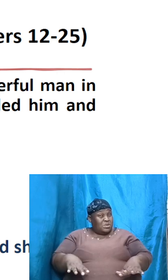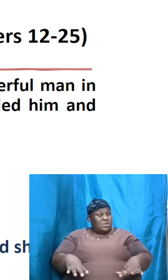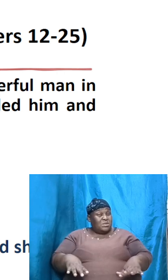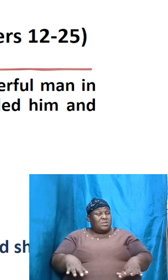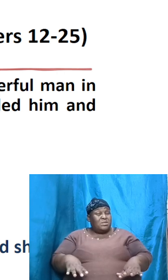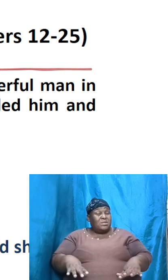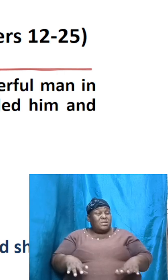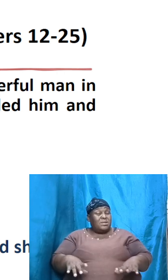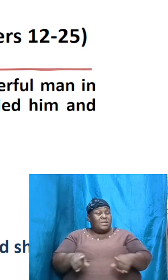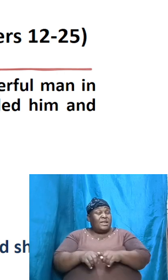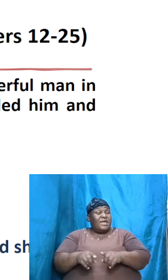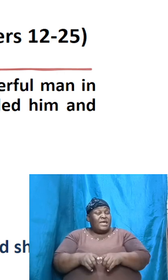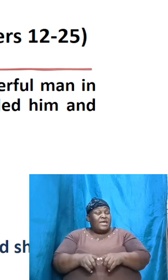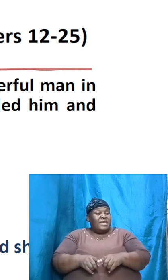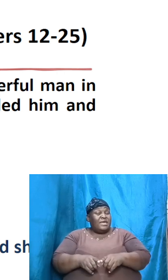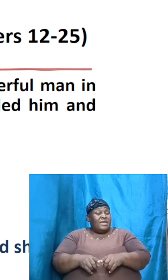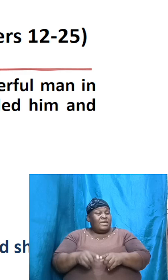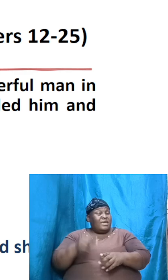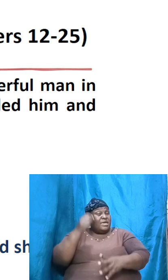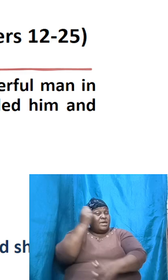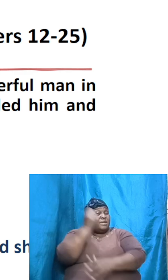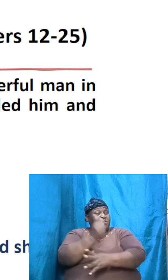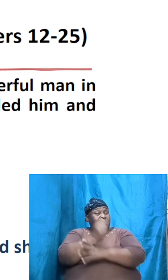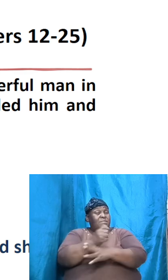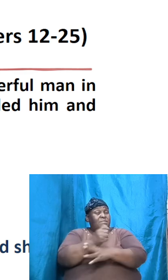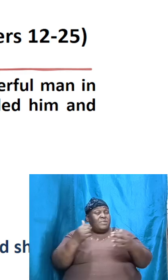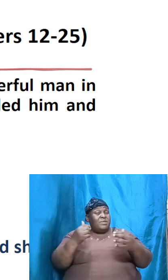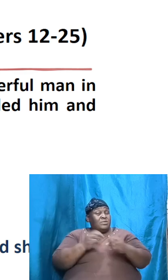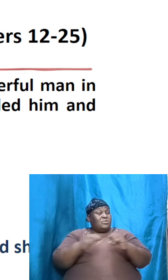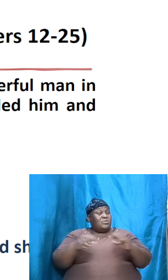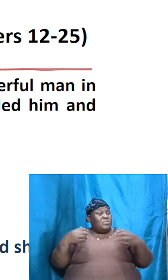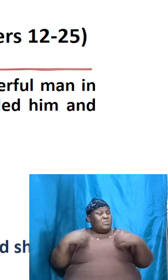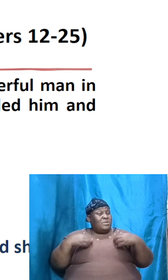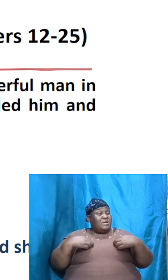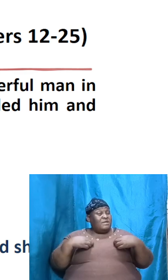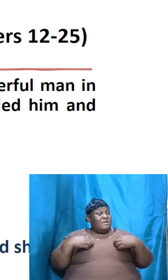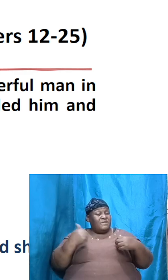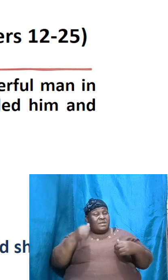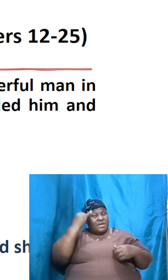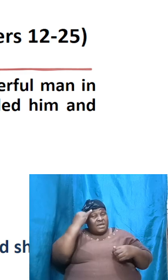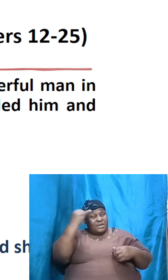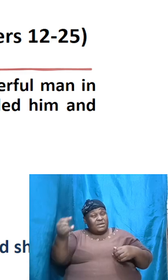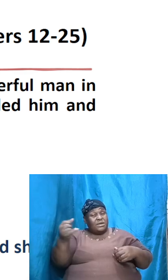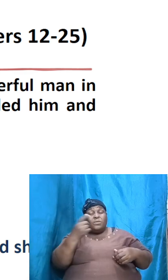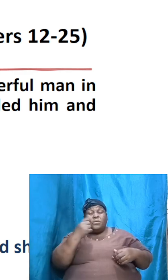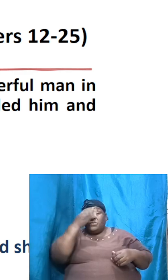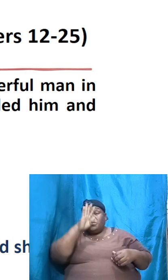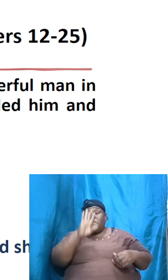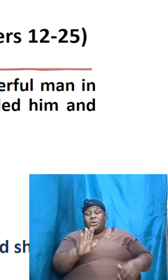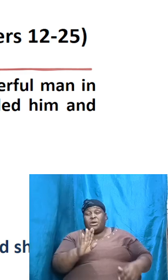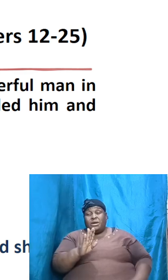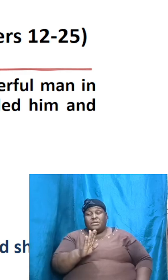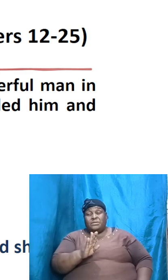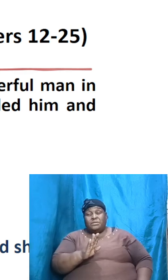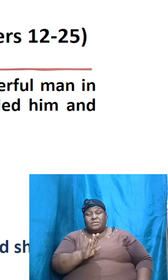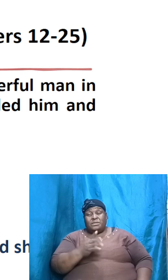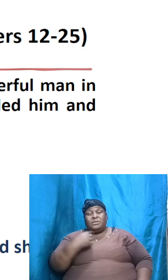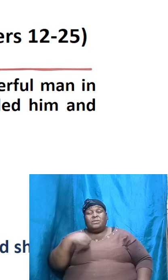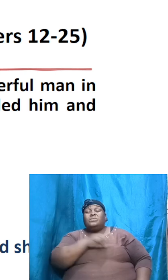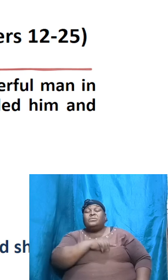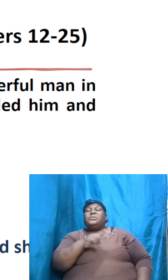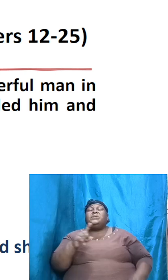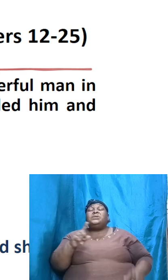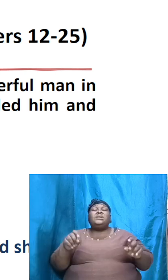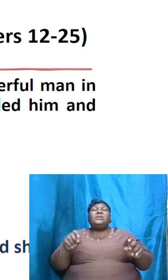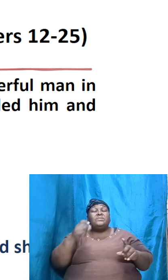not have any idea of who God was. We need to understand, we need to be clear